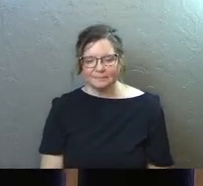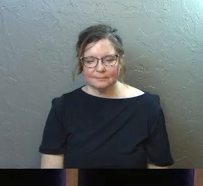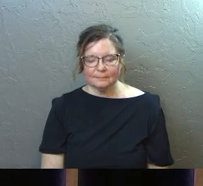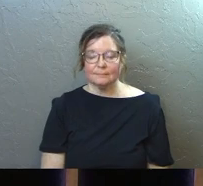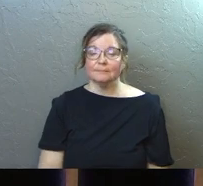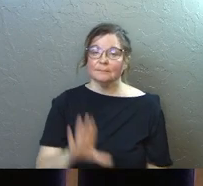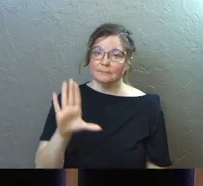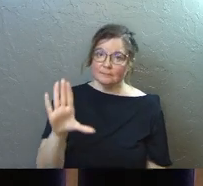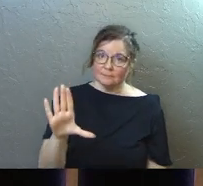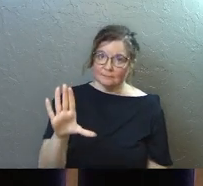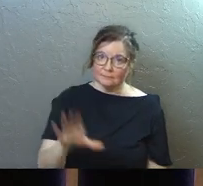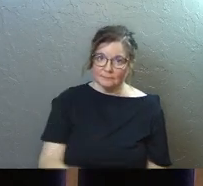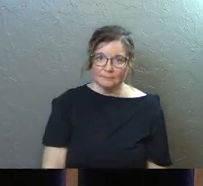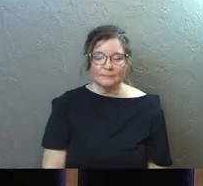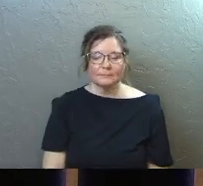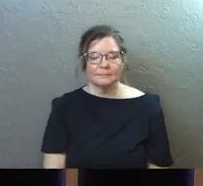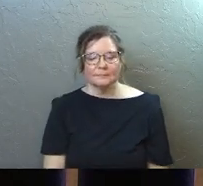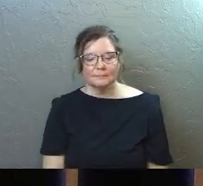Here's the thing.